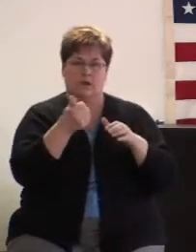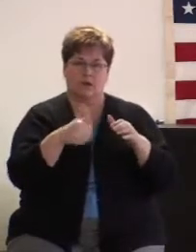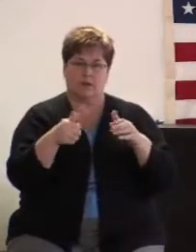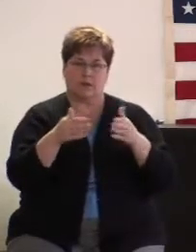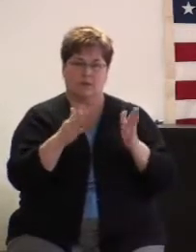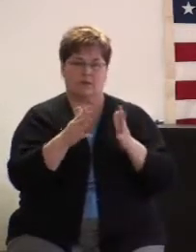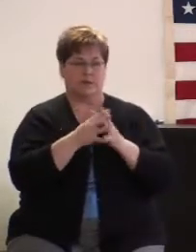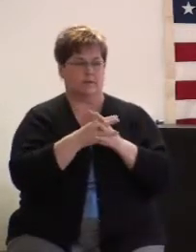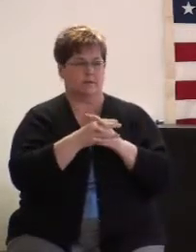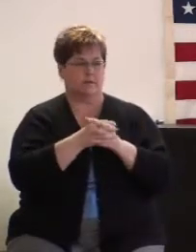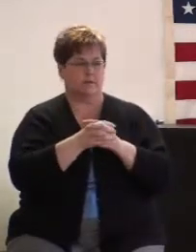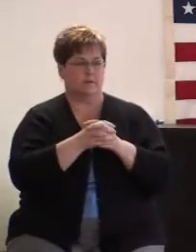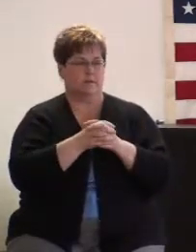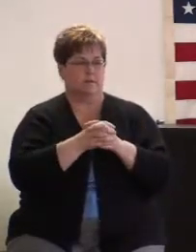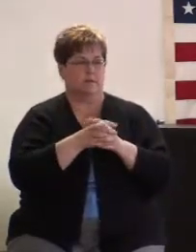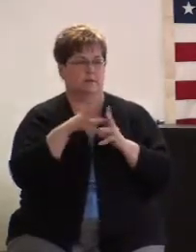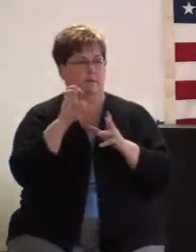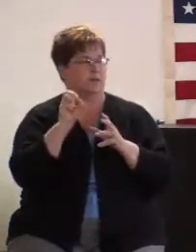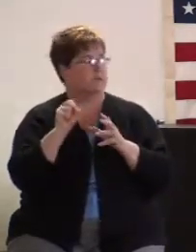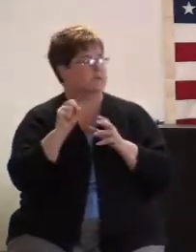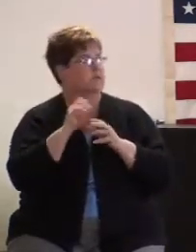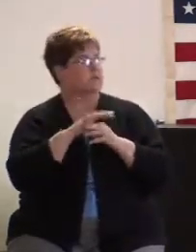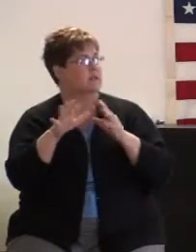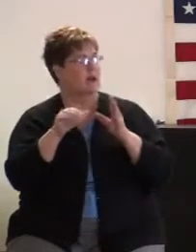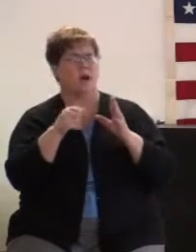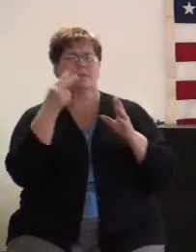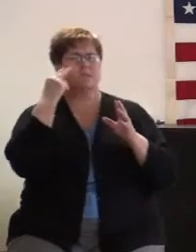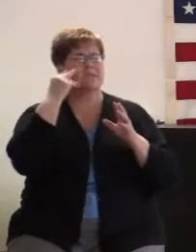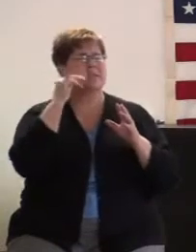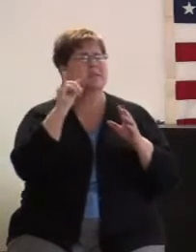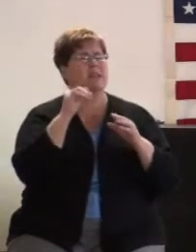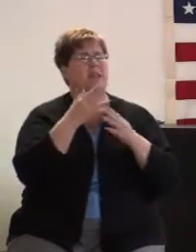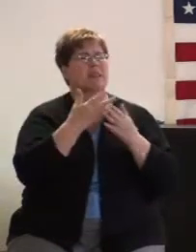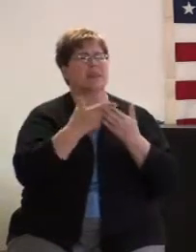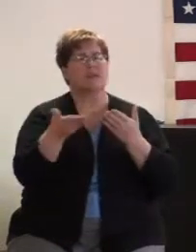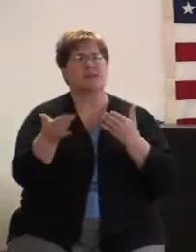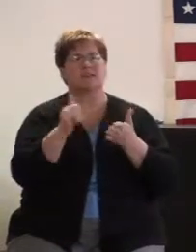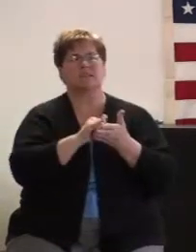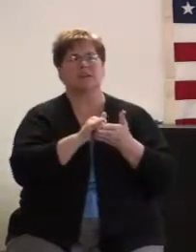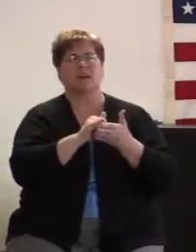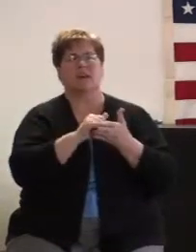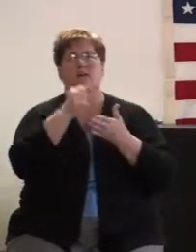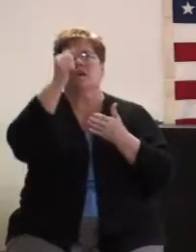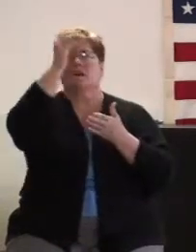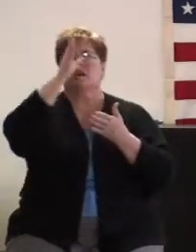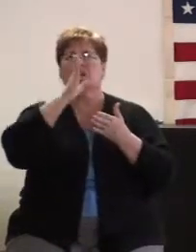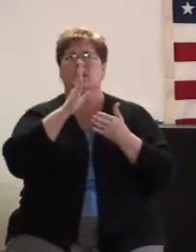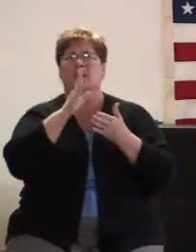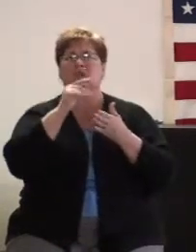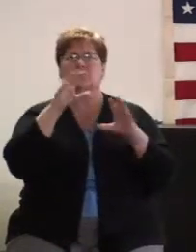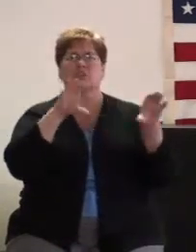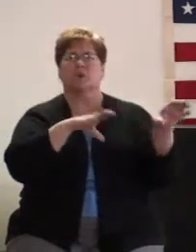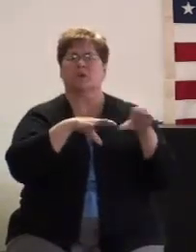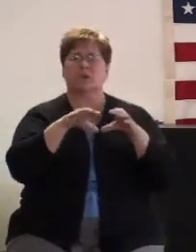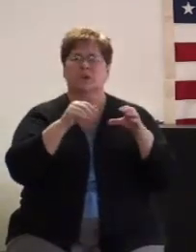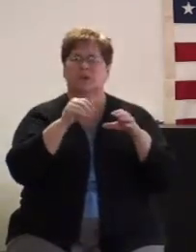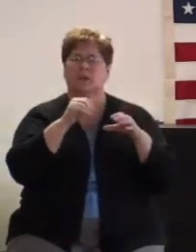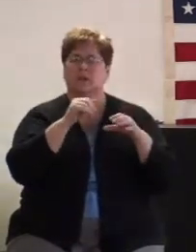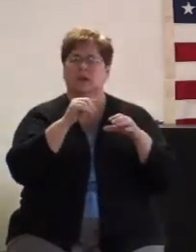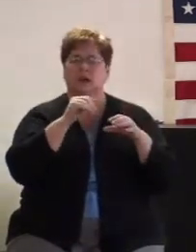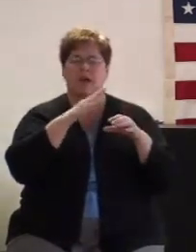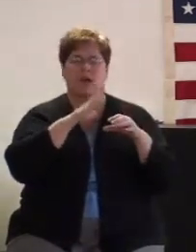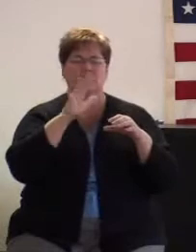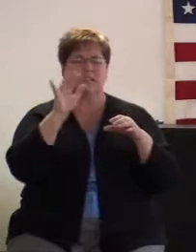I'm seeing things that God is doing that's blowing me away. Man, I never